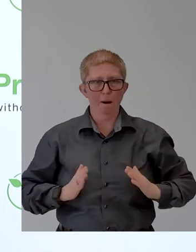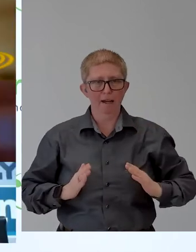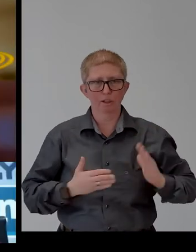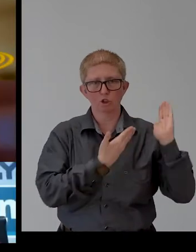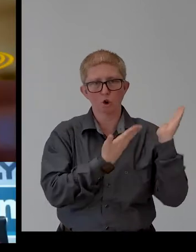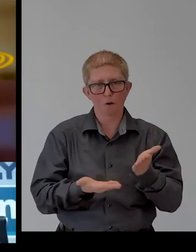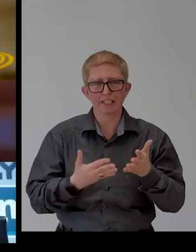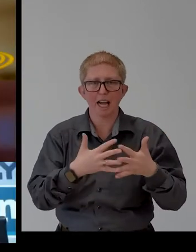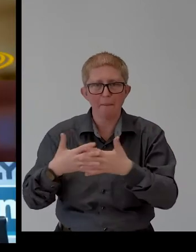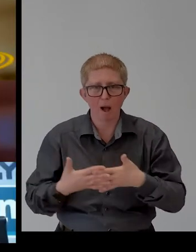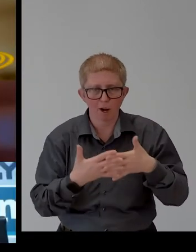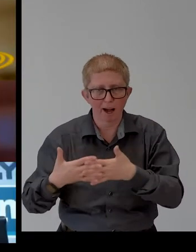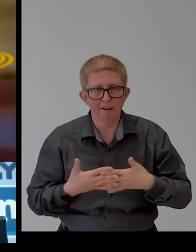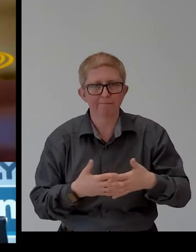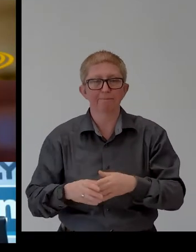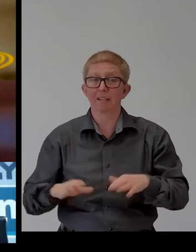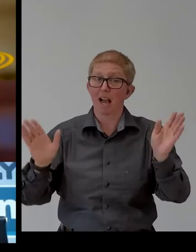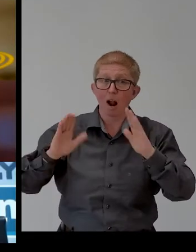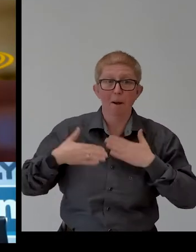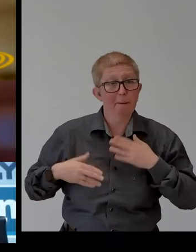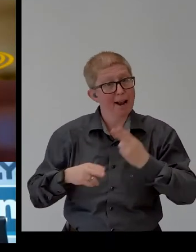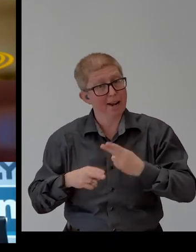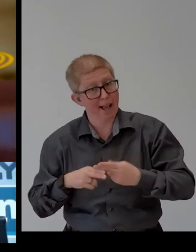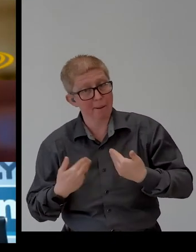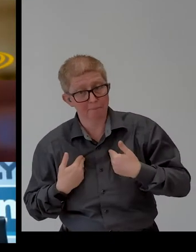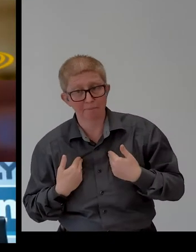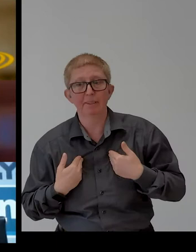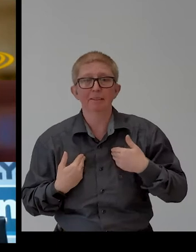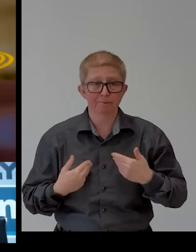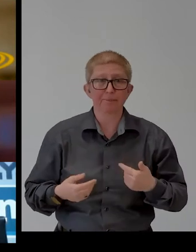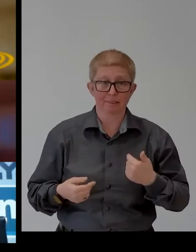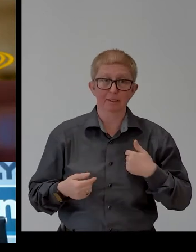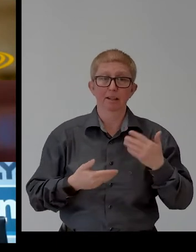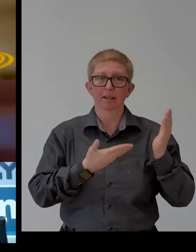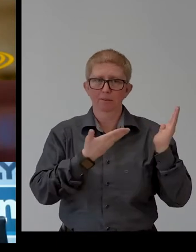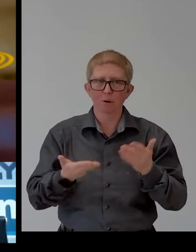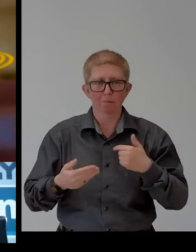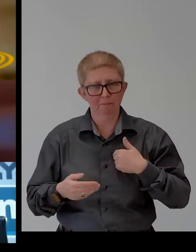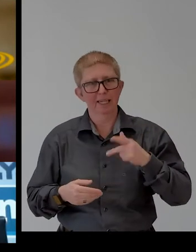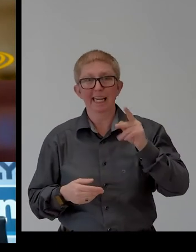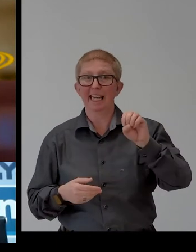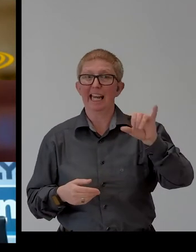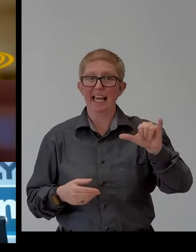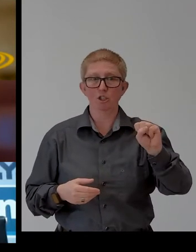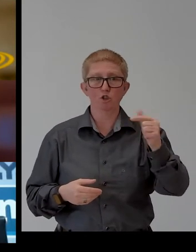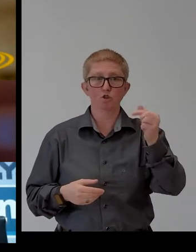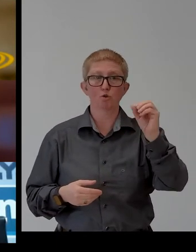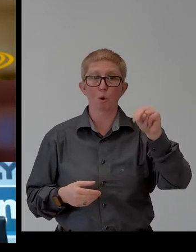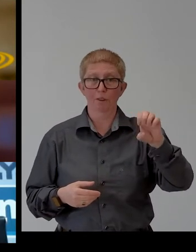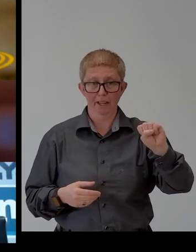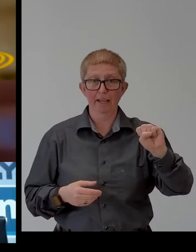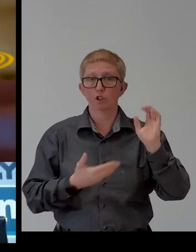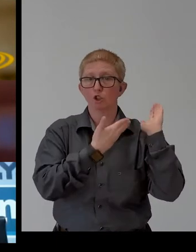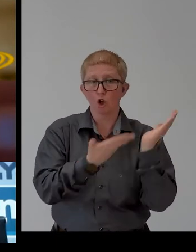Hello. My name is Catherine Talleda and I'm honoured to accept this award on behalf of Keystone Autism Services. Thank you to the Zero Project